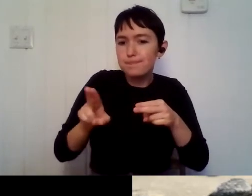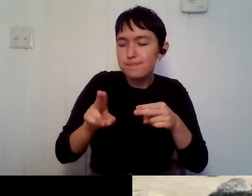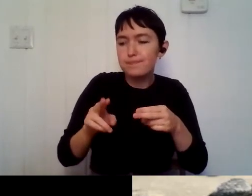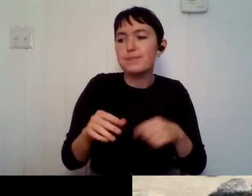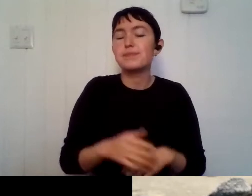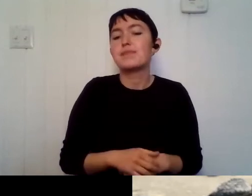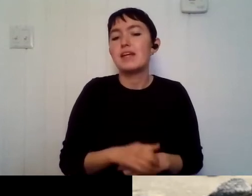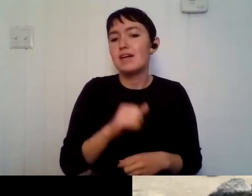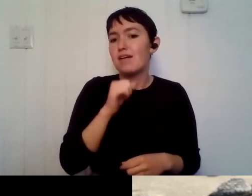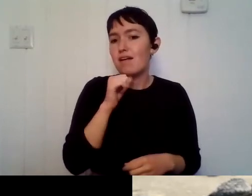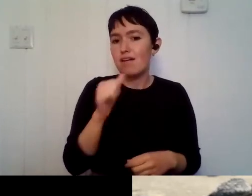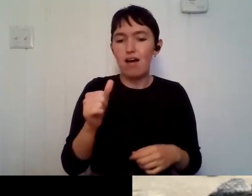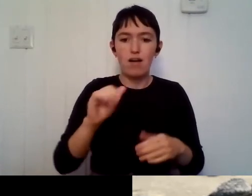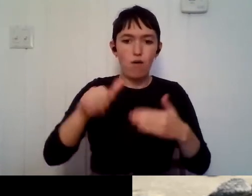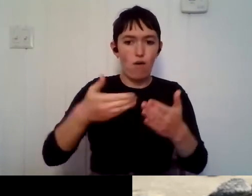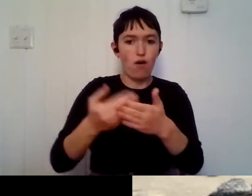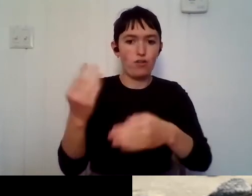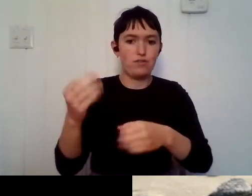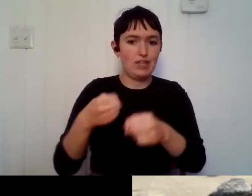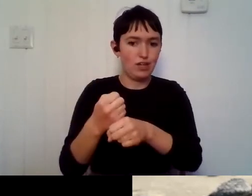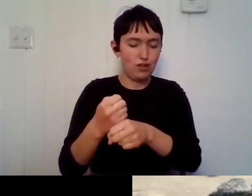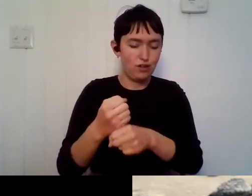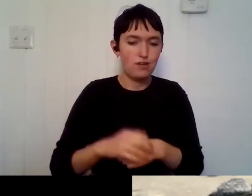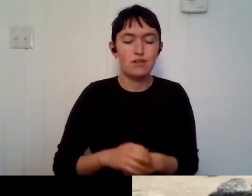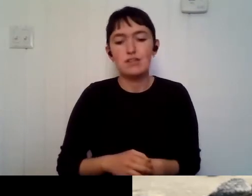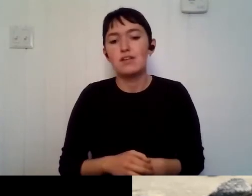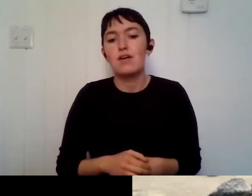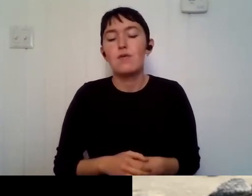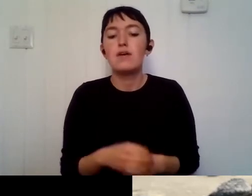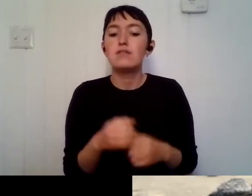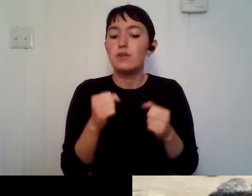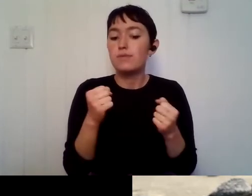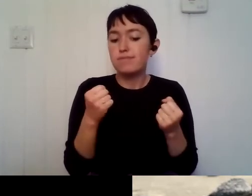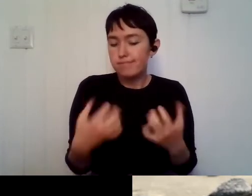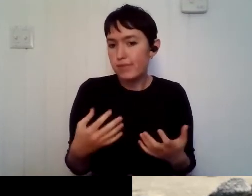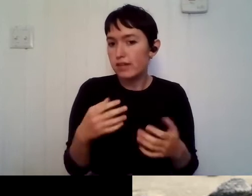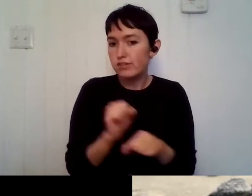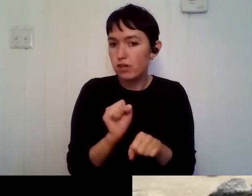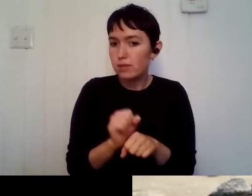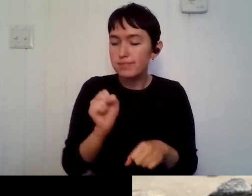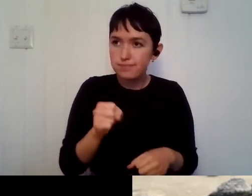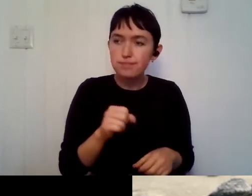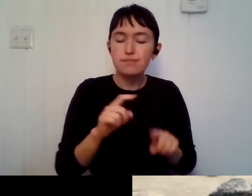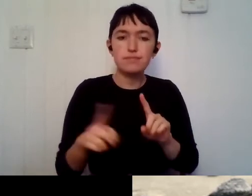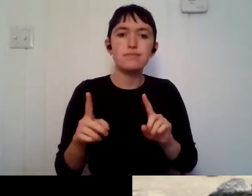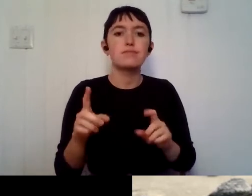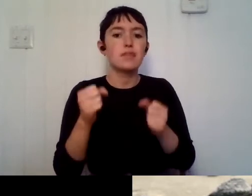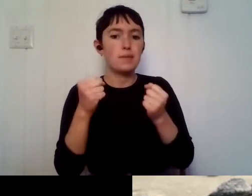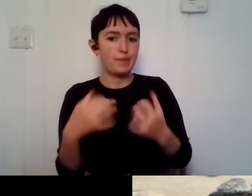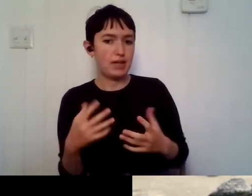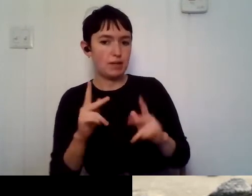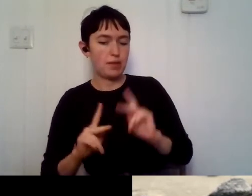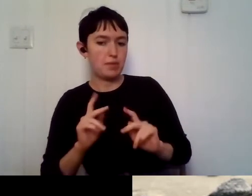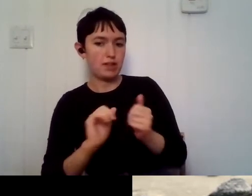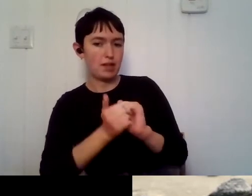while there are a lot of jobs, there are a lot of people that are competing for them, um, other than like me, or if you were